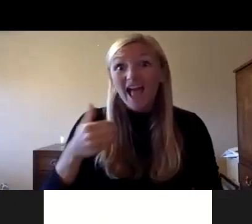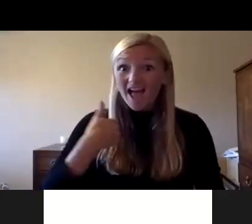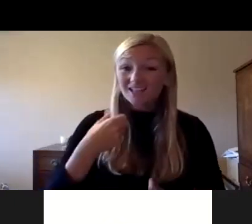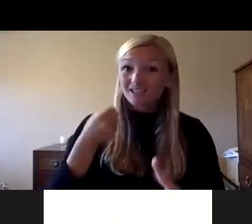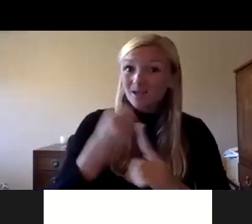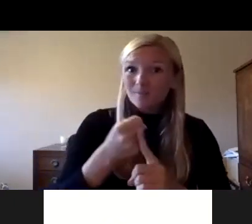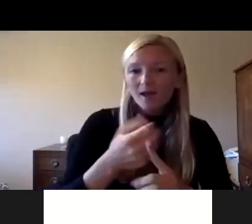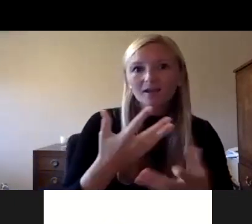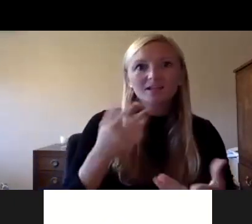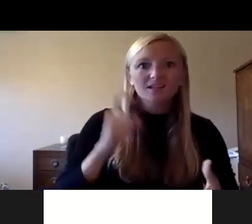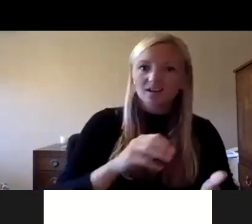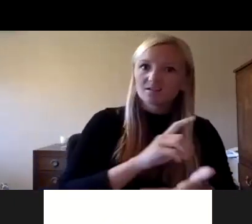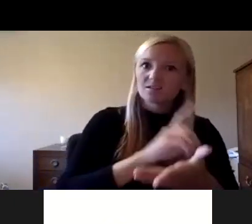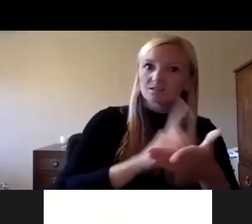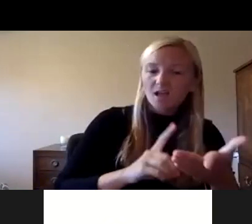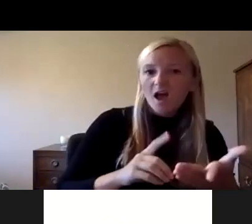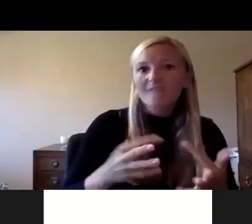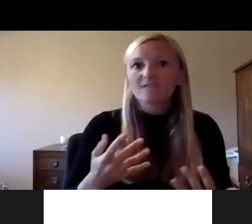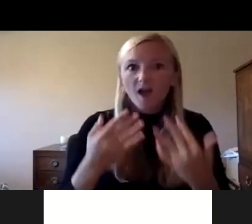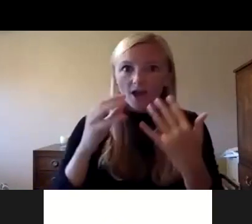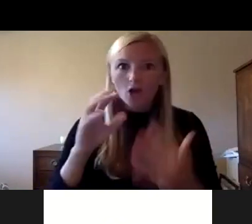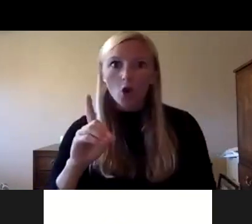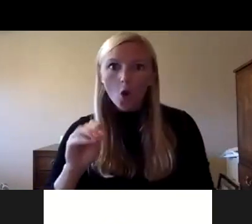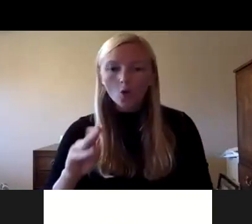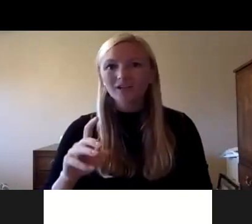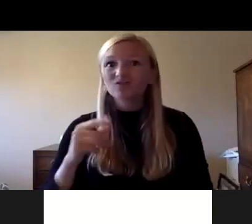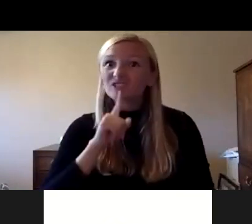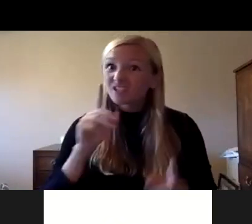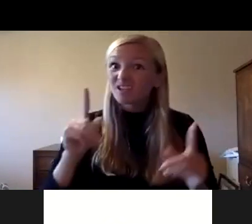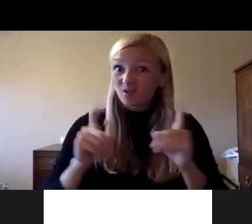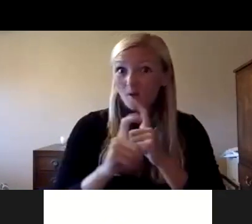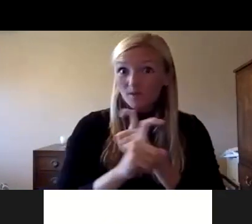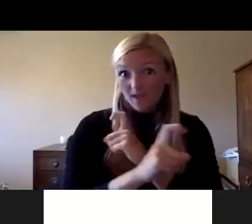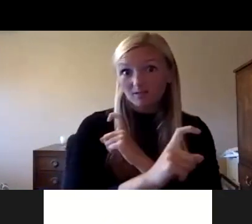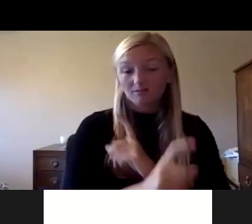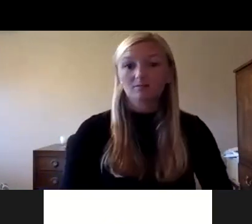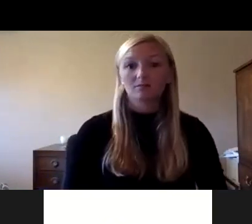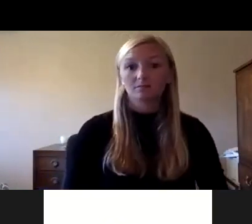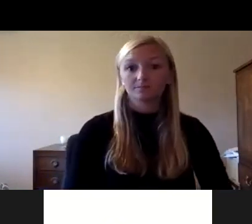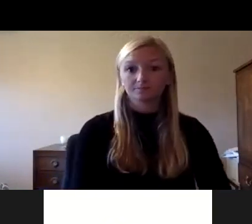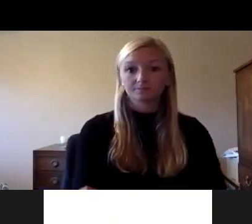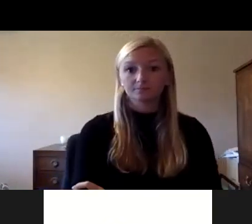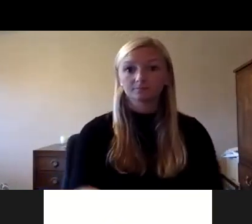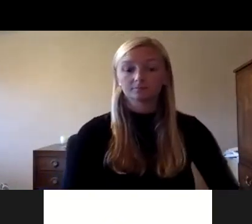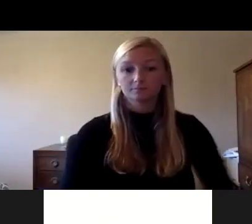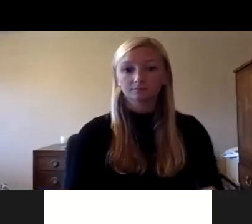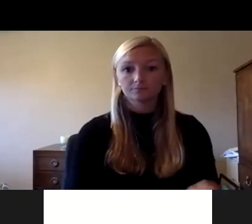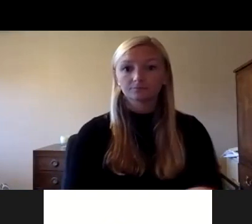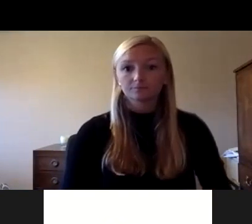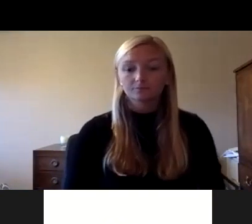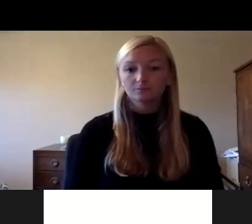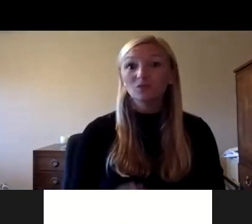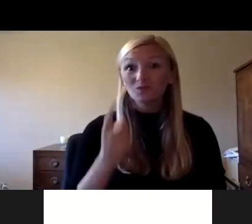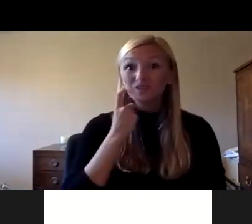design and fire code and and state aid that are really complicated and um we had kind of just started our